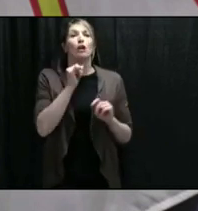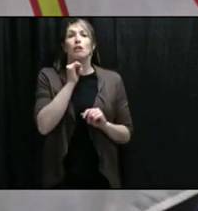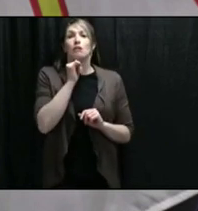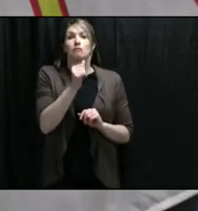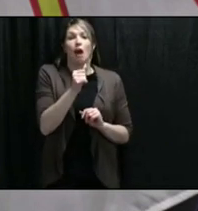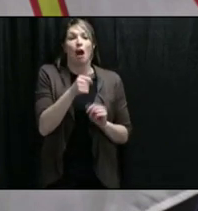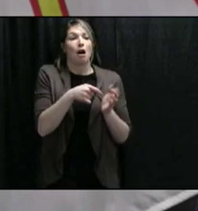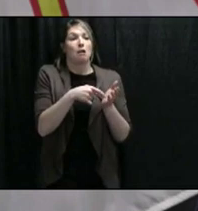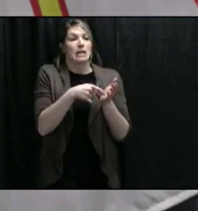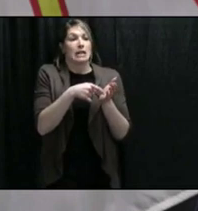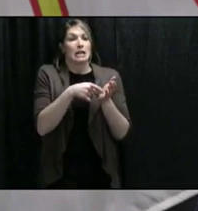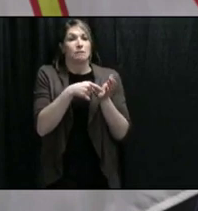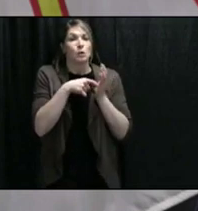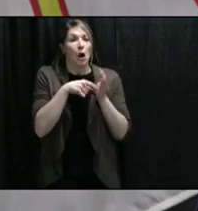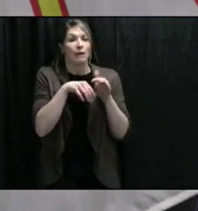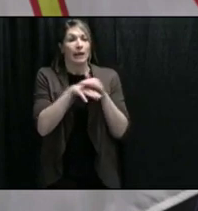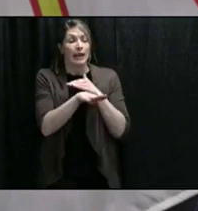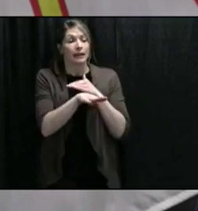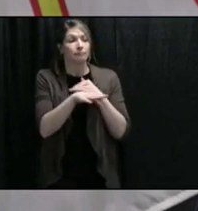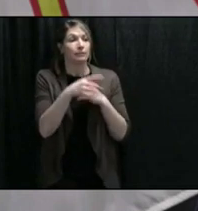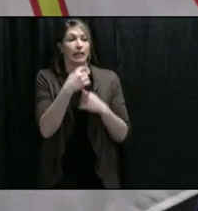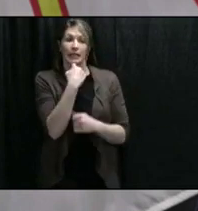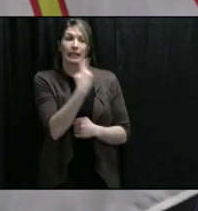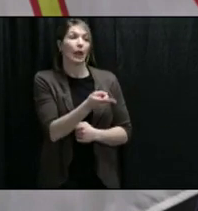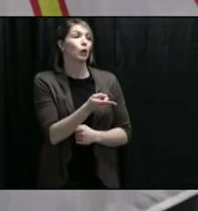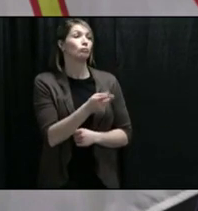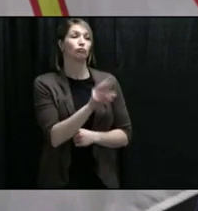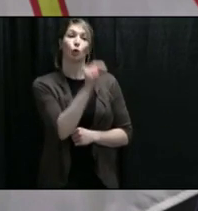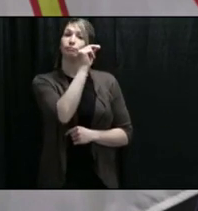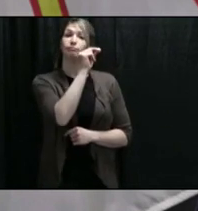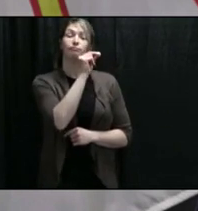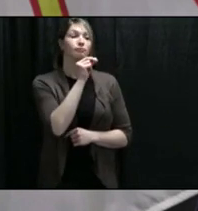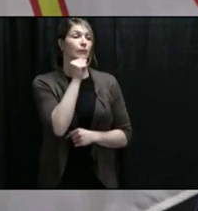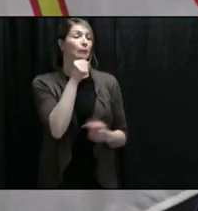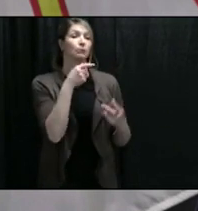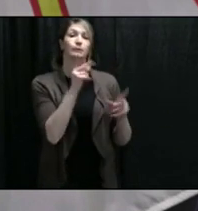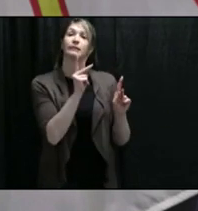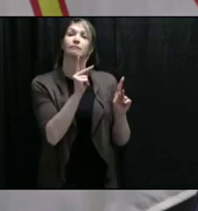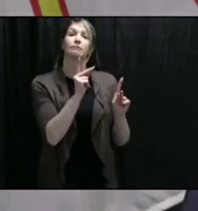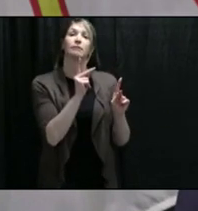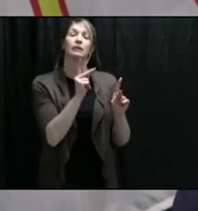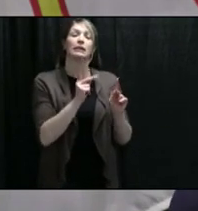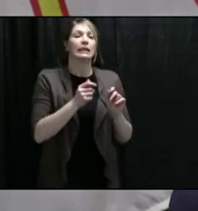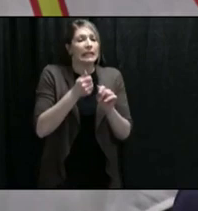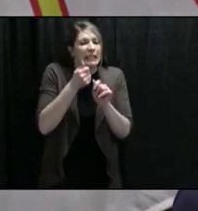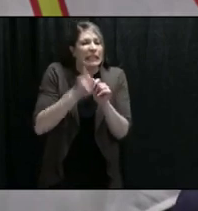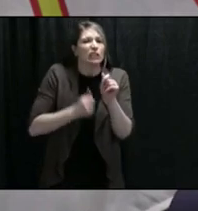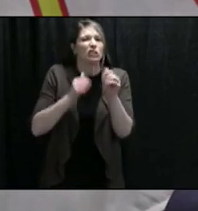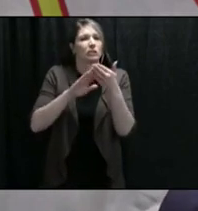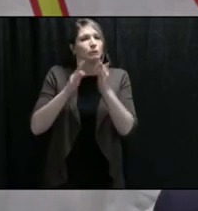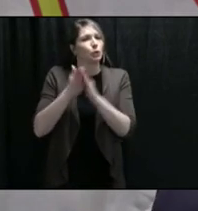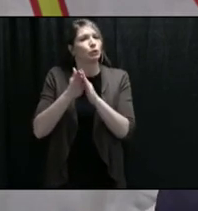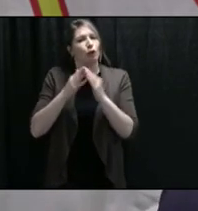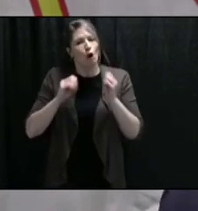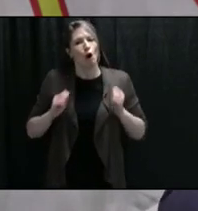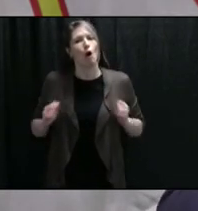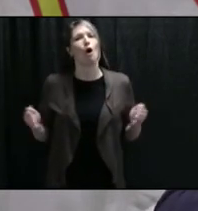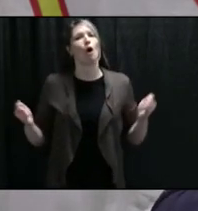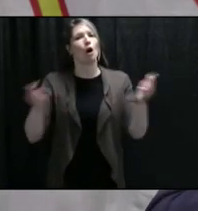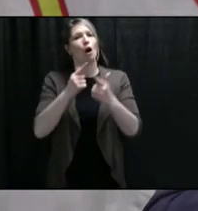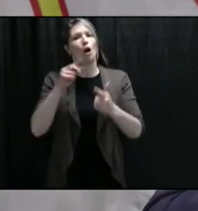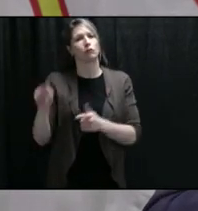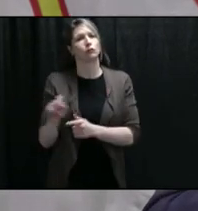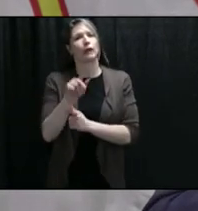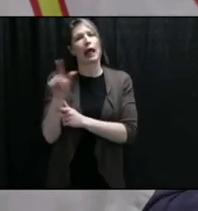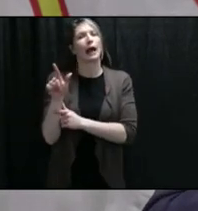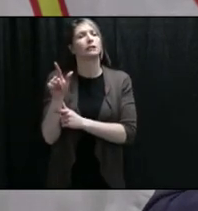we're calling that out. It's as simple as that. We want to make sure that every single community has an understanding that our job is to put into protections